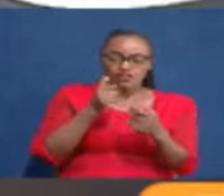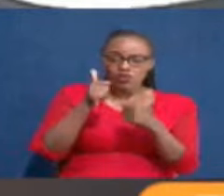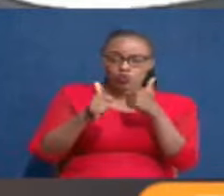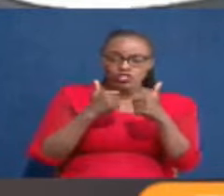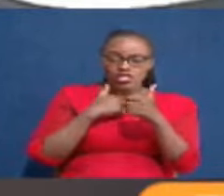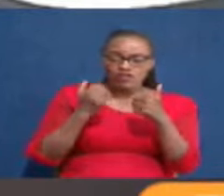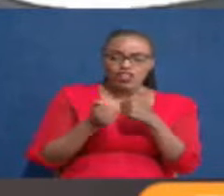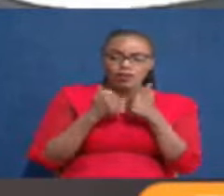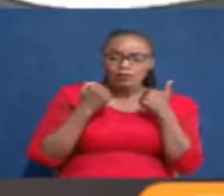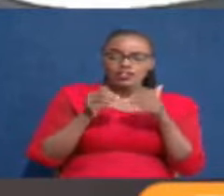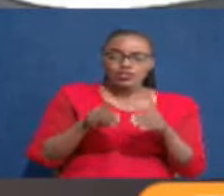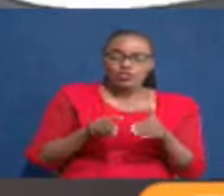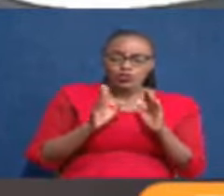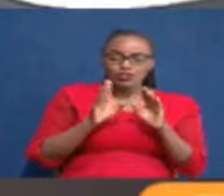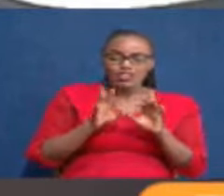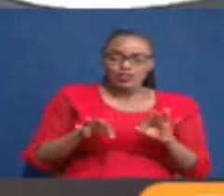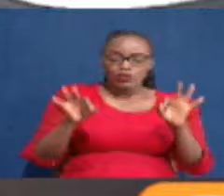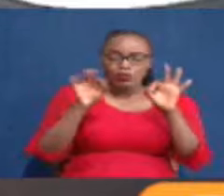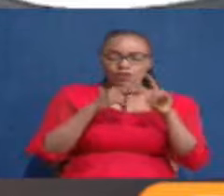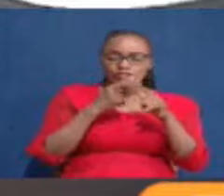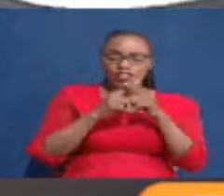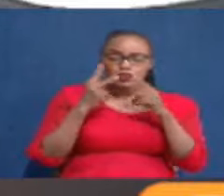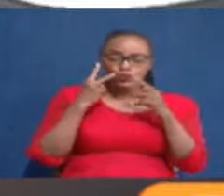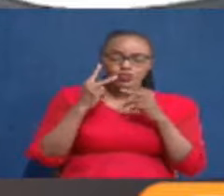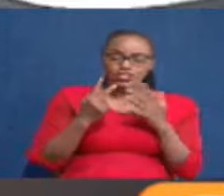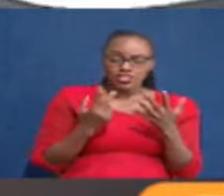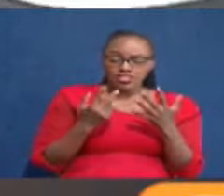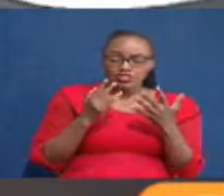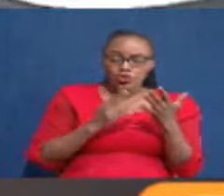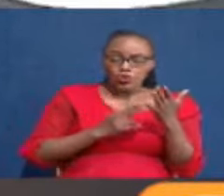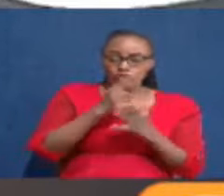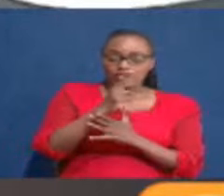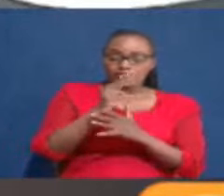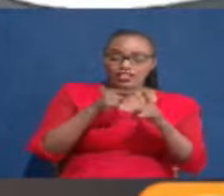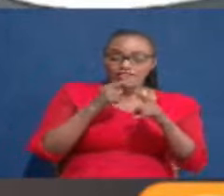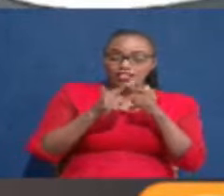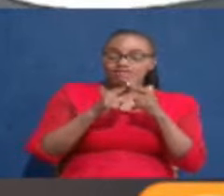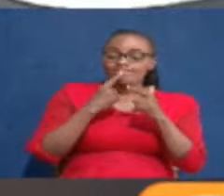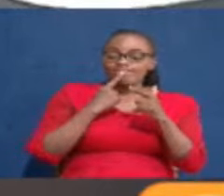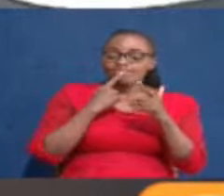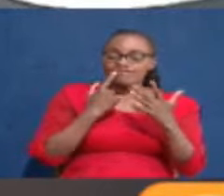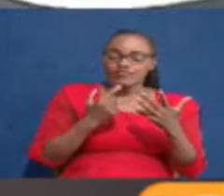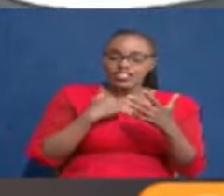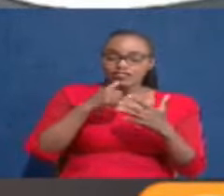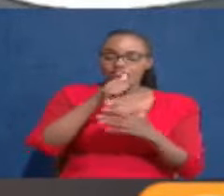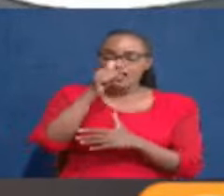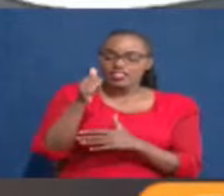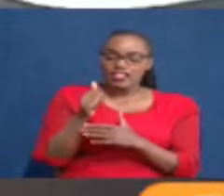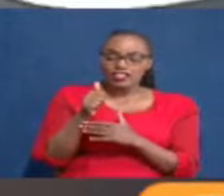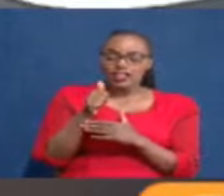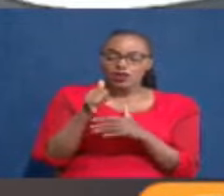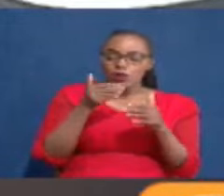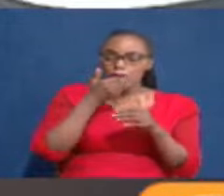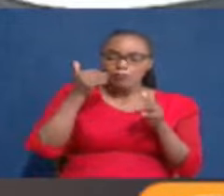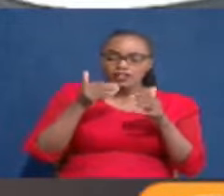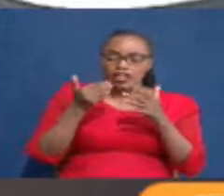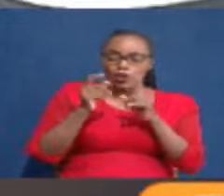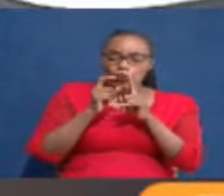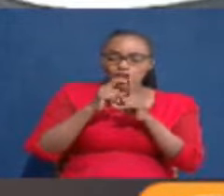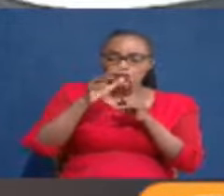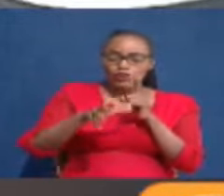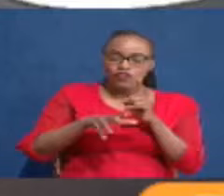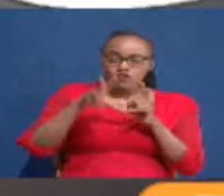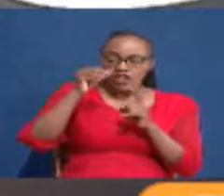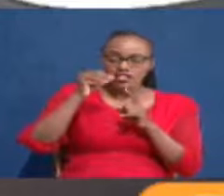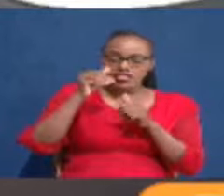really erode trust and seem disingenuous and dishonest and quite frankly there's no other there's no better word I can find for it other than